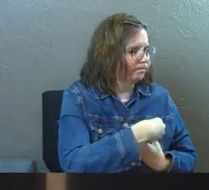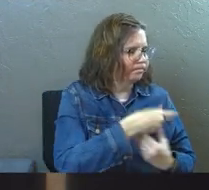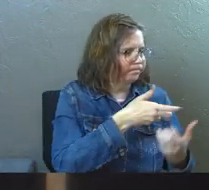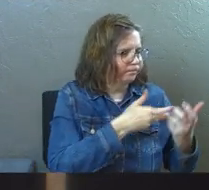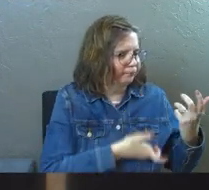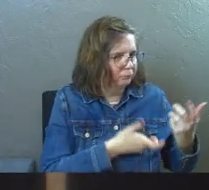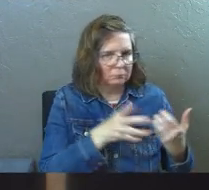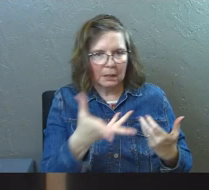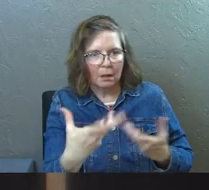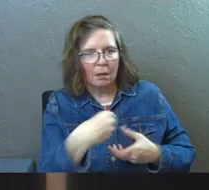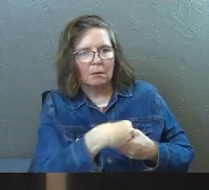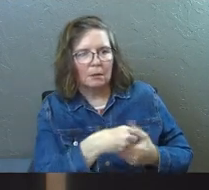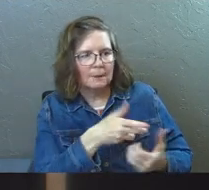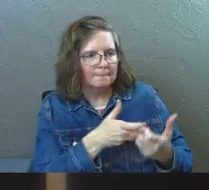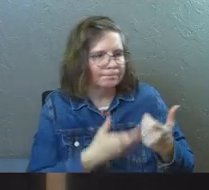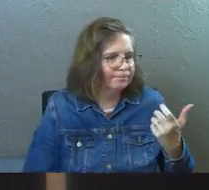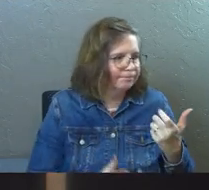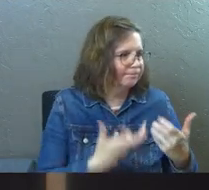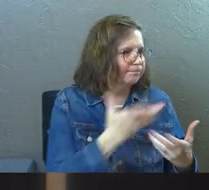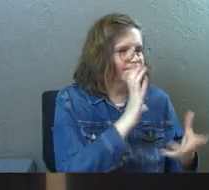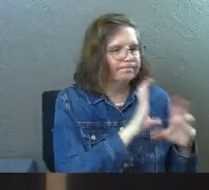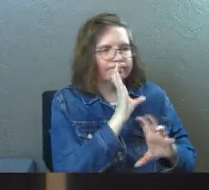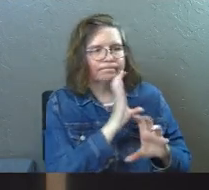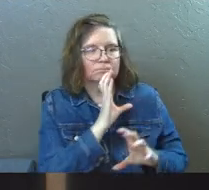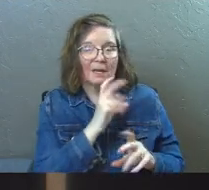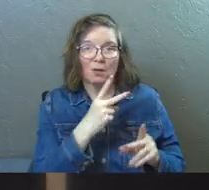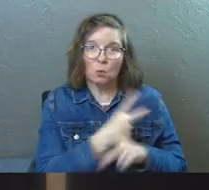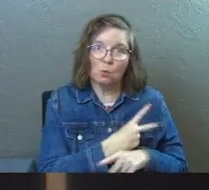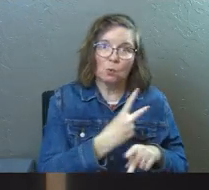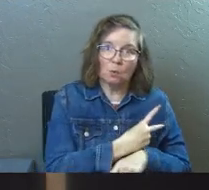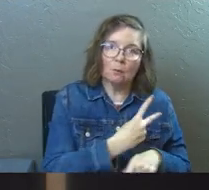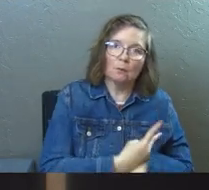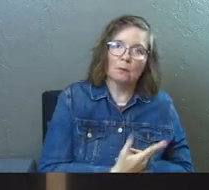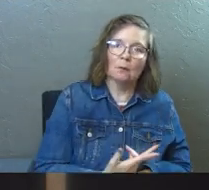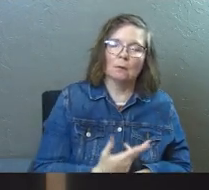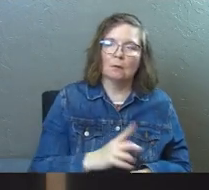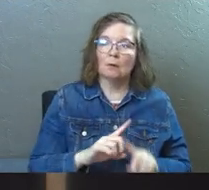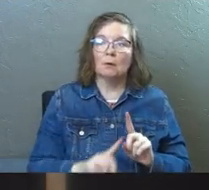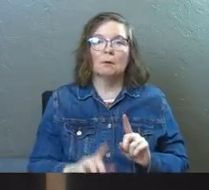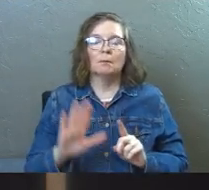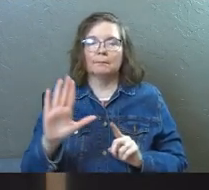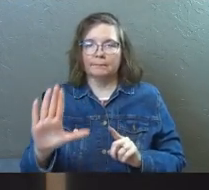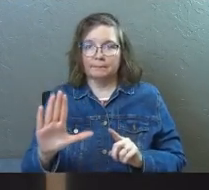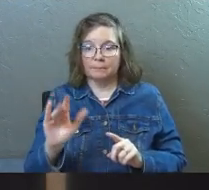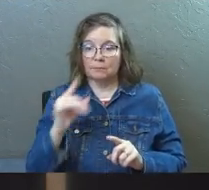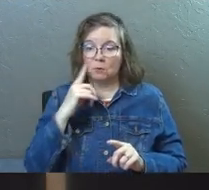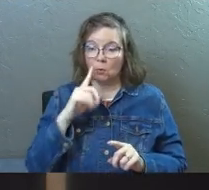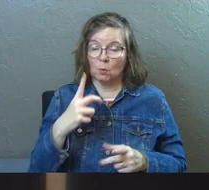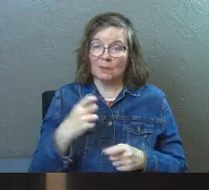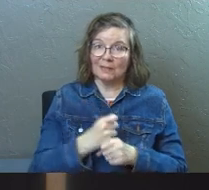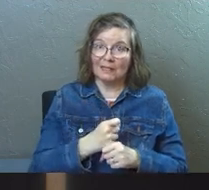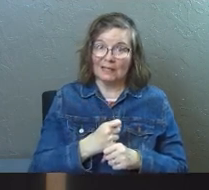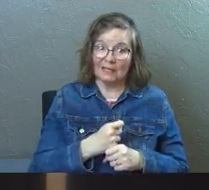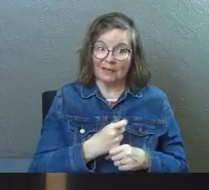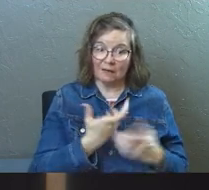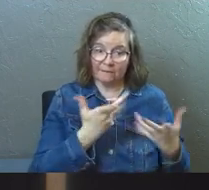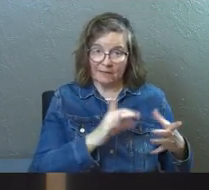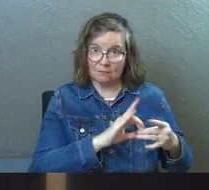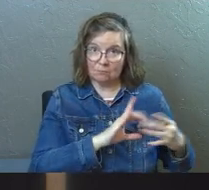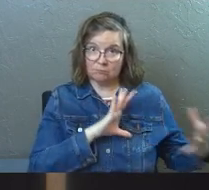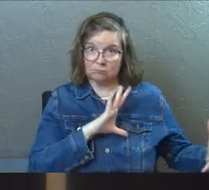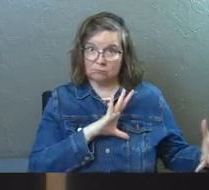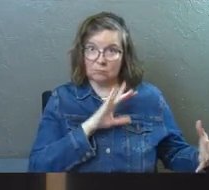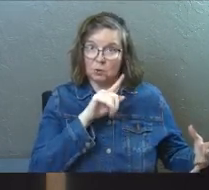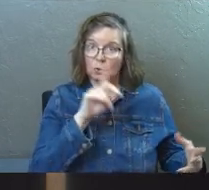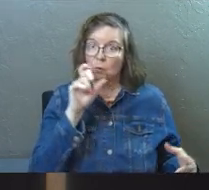You keep coming out the other side worse off than what you started. And here's the thing. In order to get out of this mess,